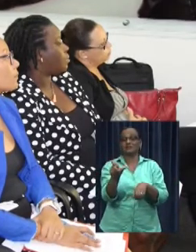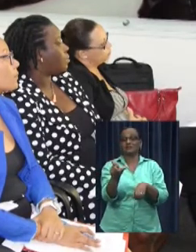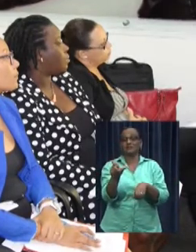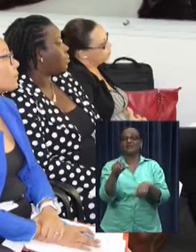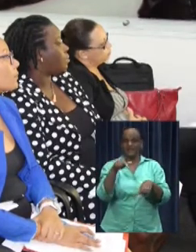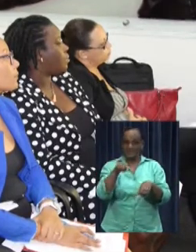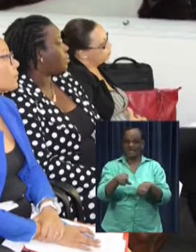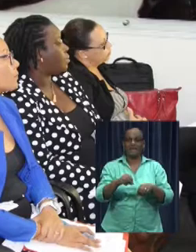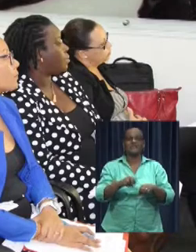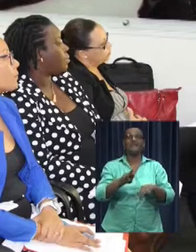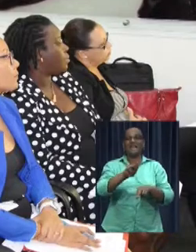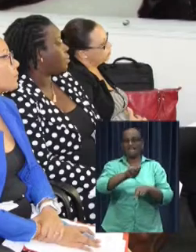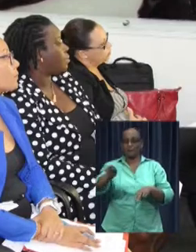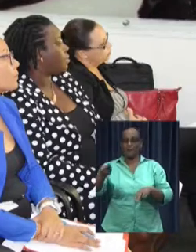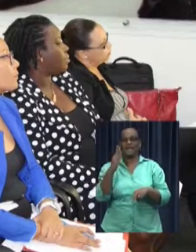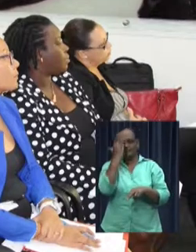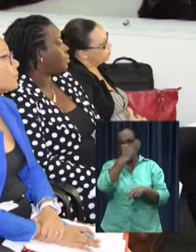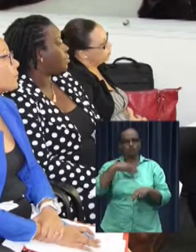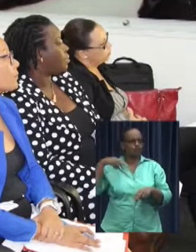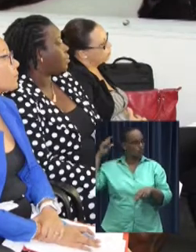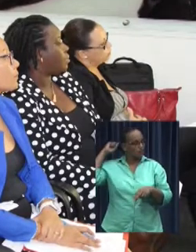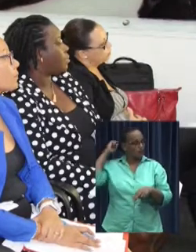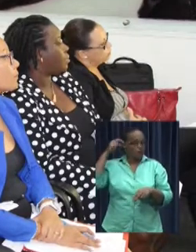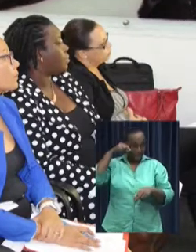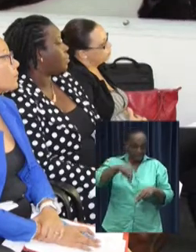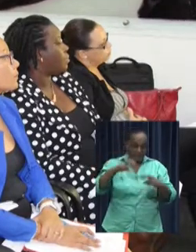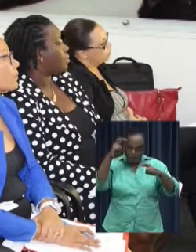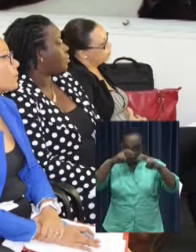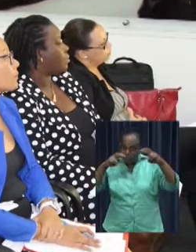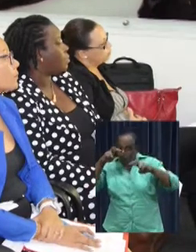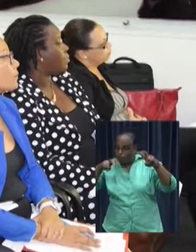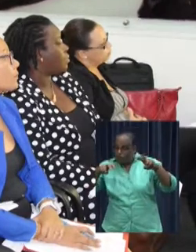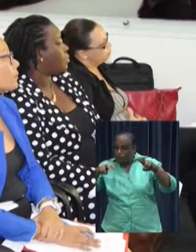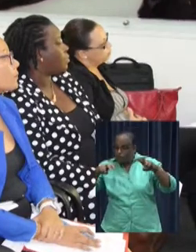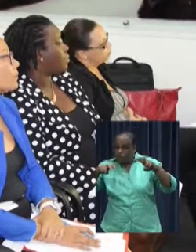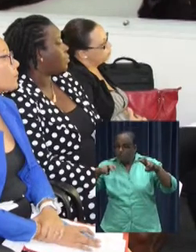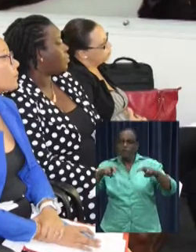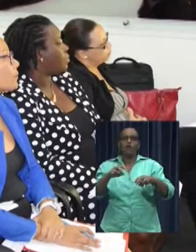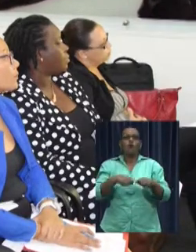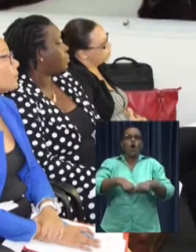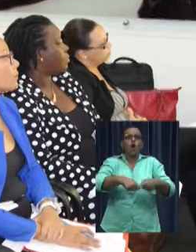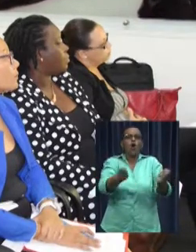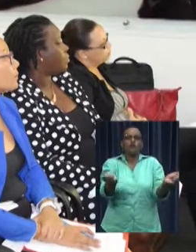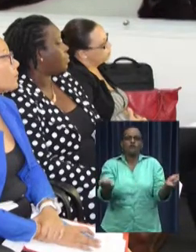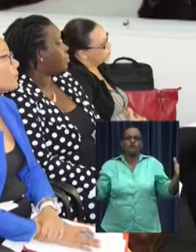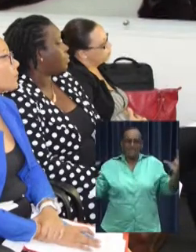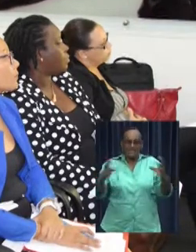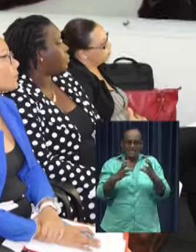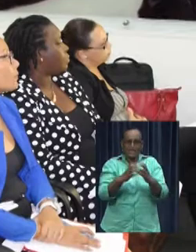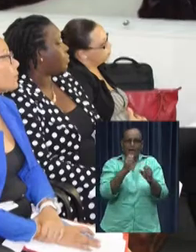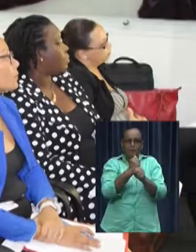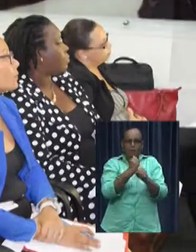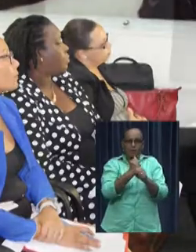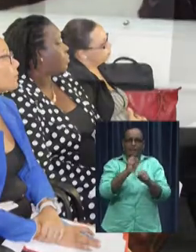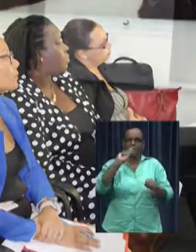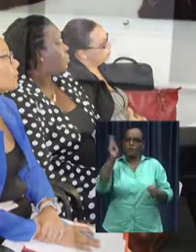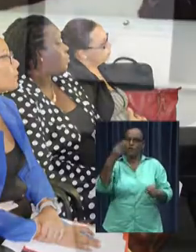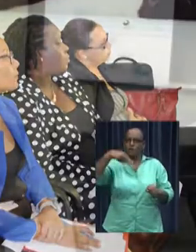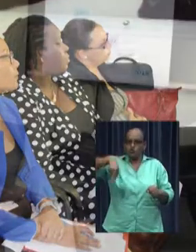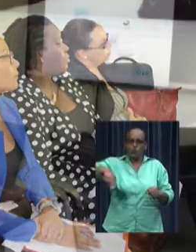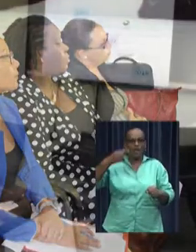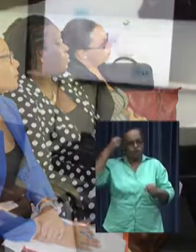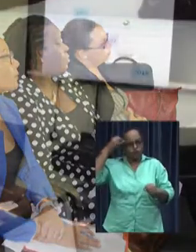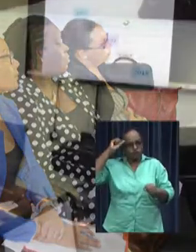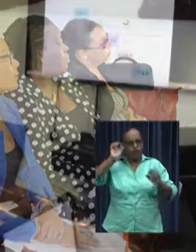gender indicators in the Republic of Suriname. This research is being conducted in cooperation with the UN